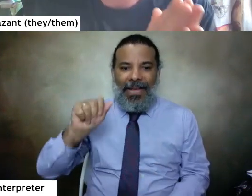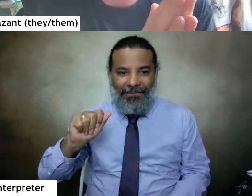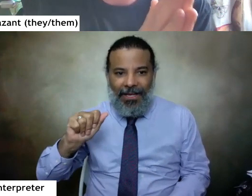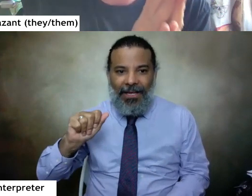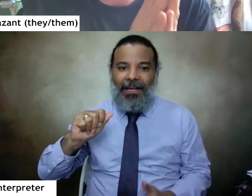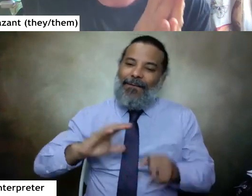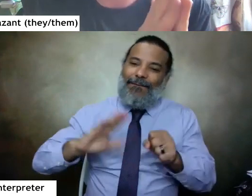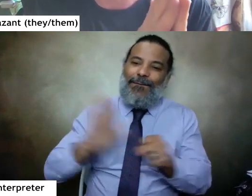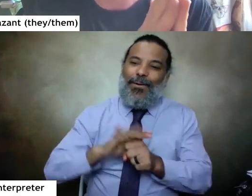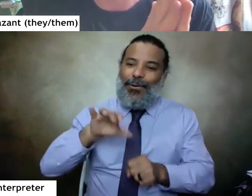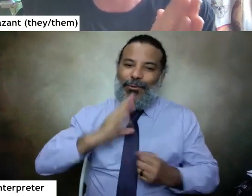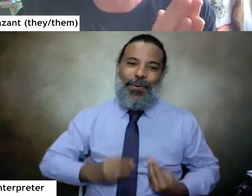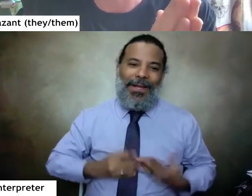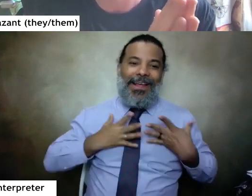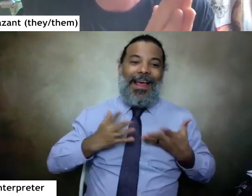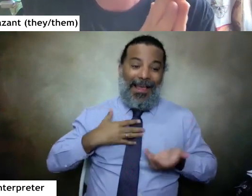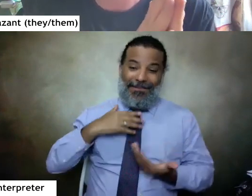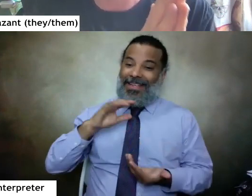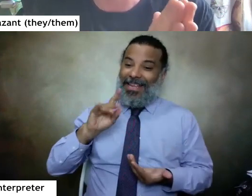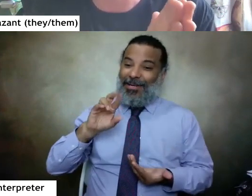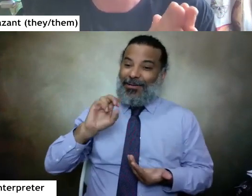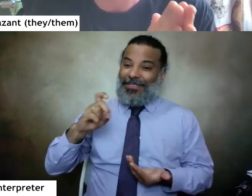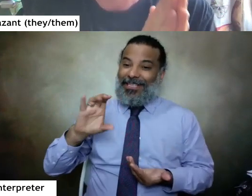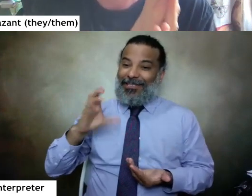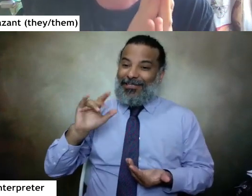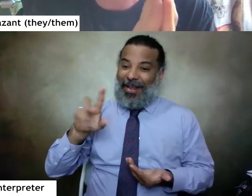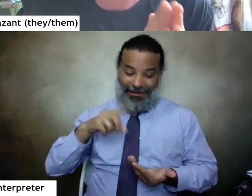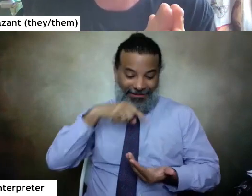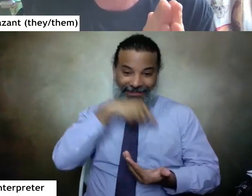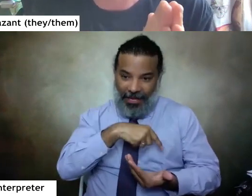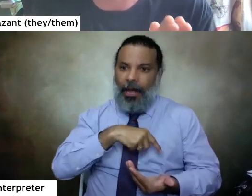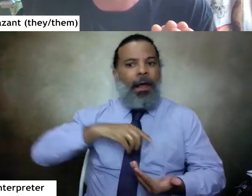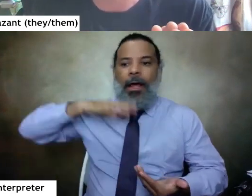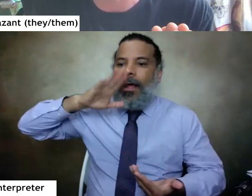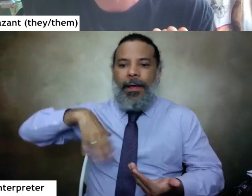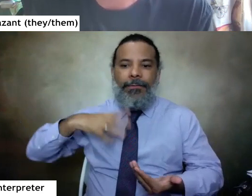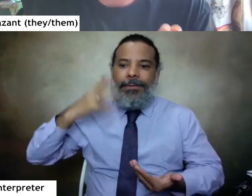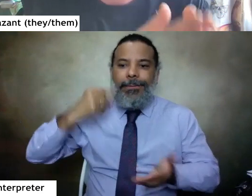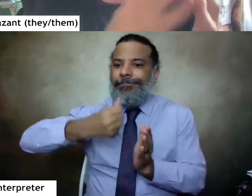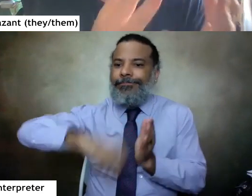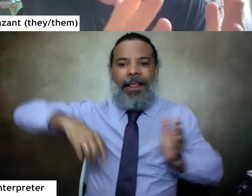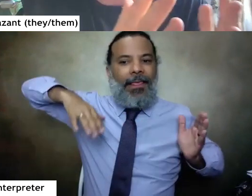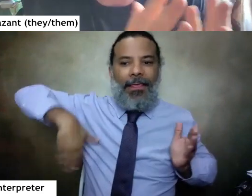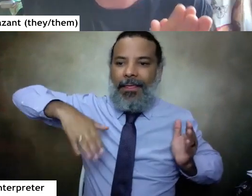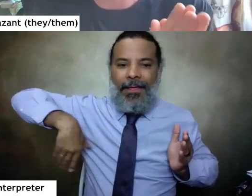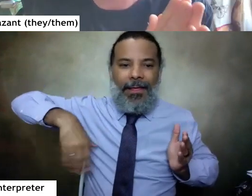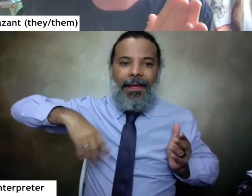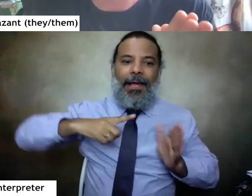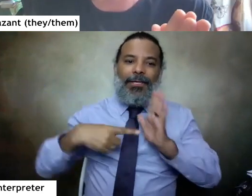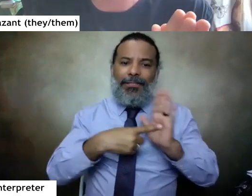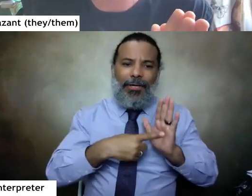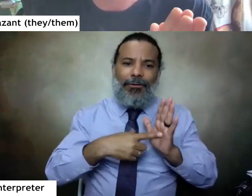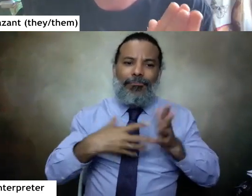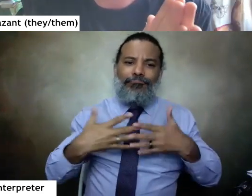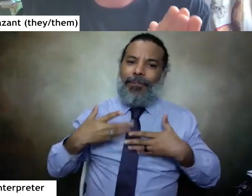holding an intersex child who has not been subjected to the knife. And who shows their intersex